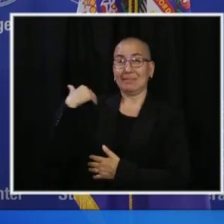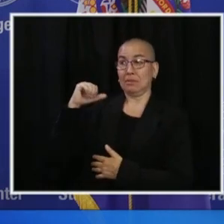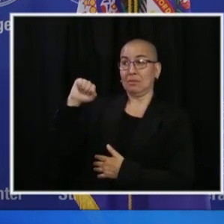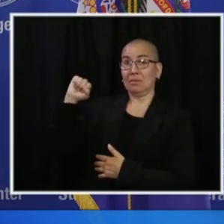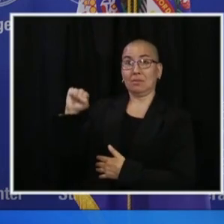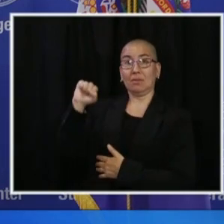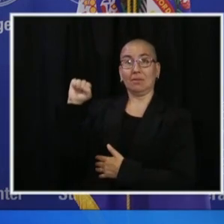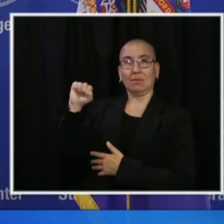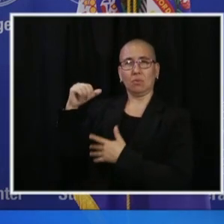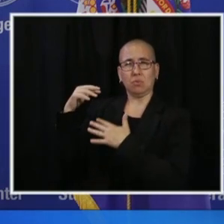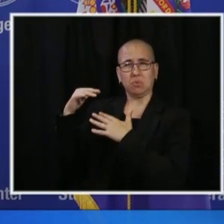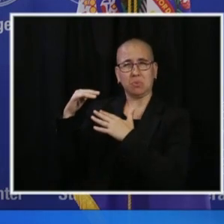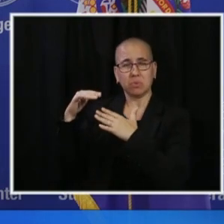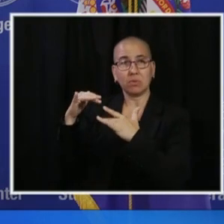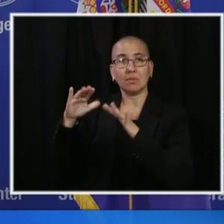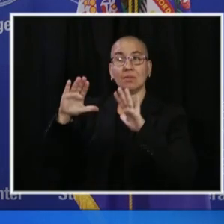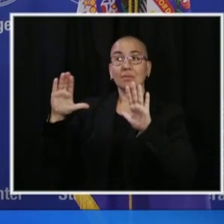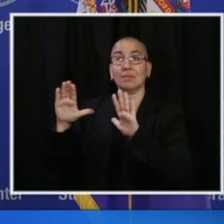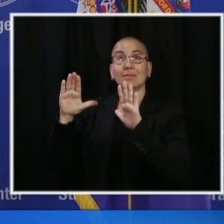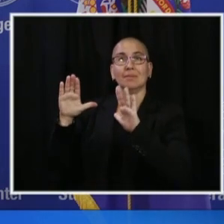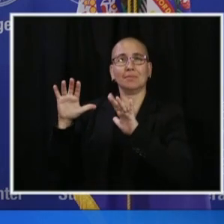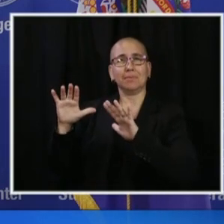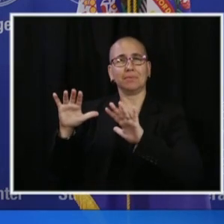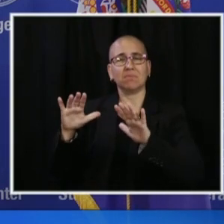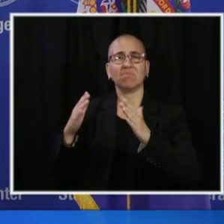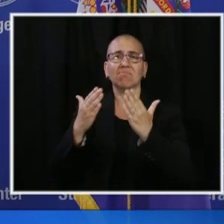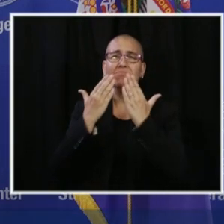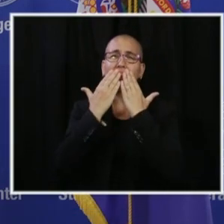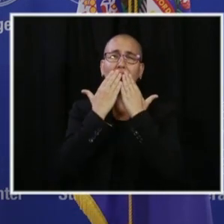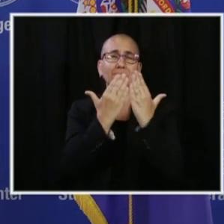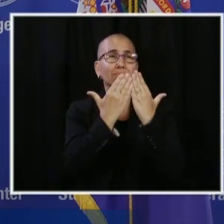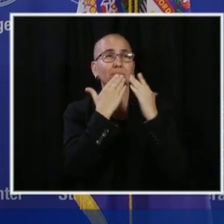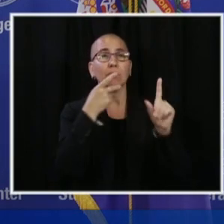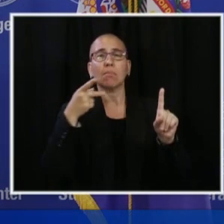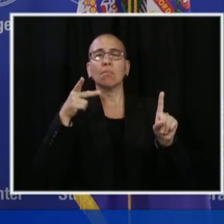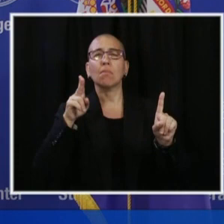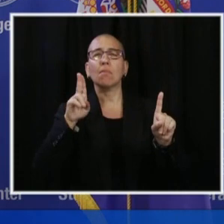service, our public servants out there on many different fronts,